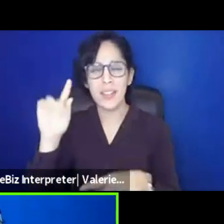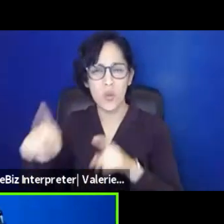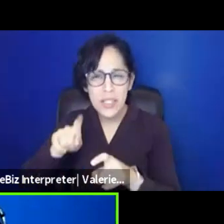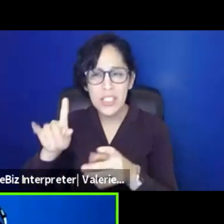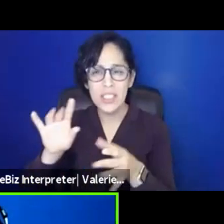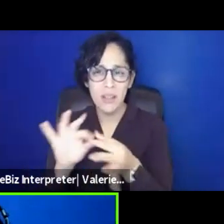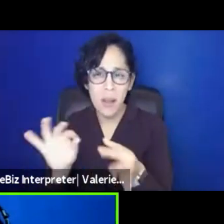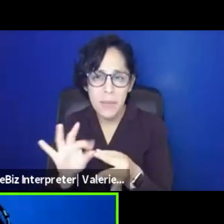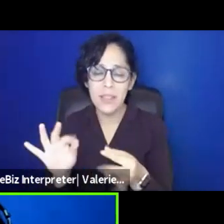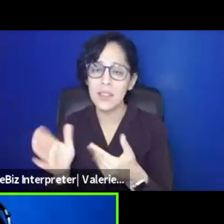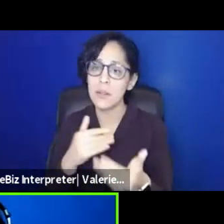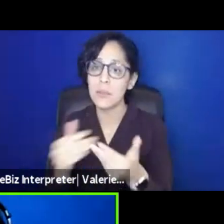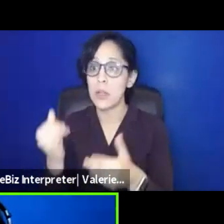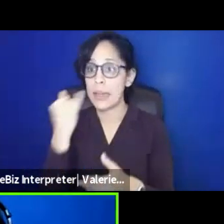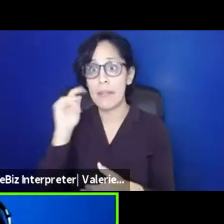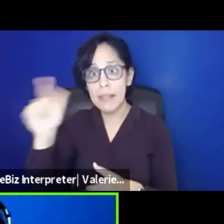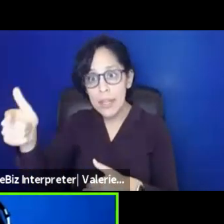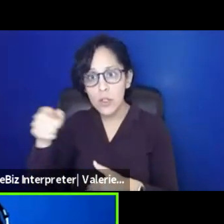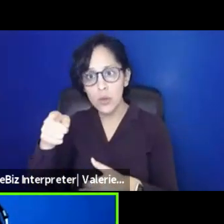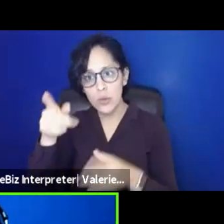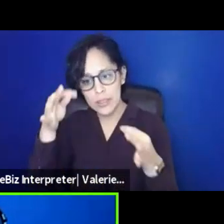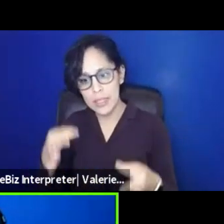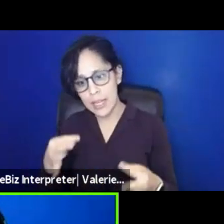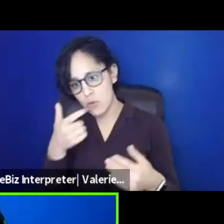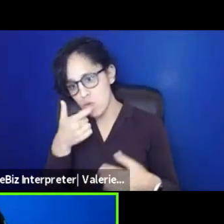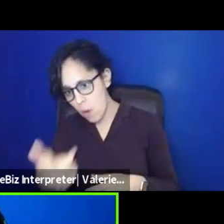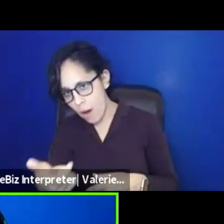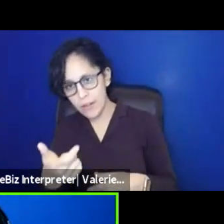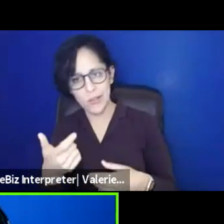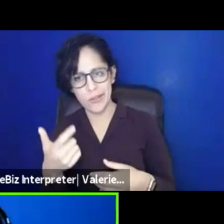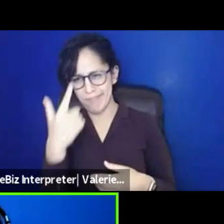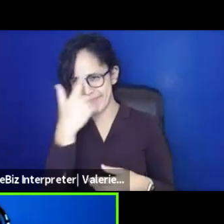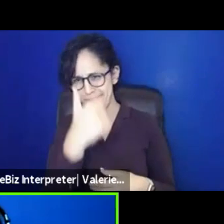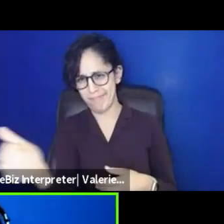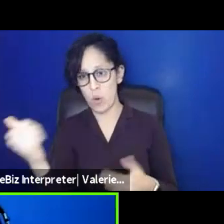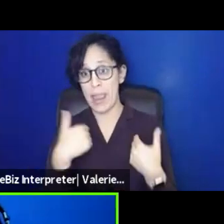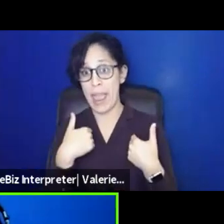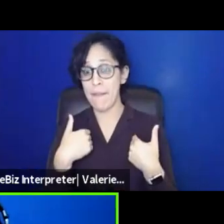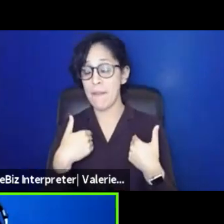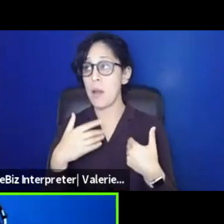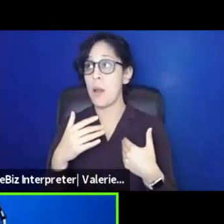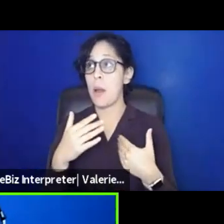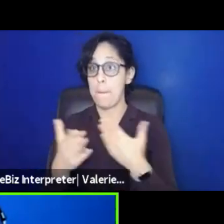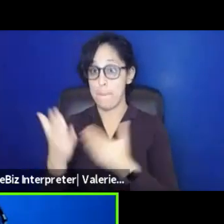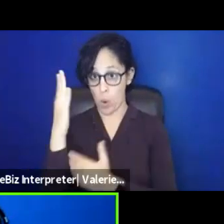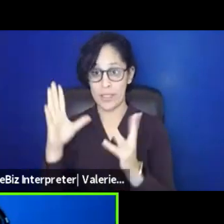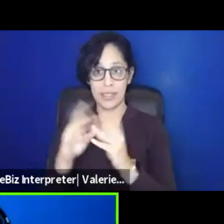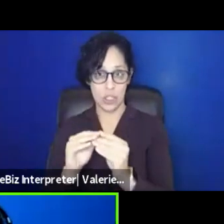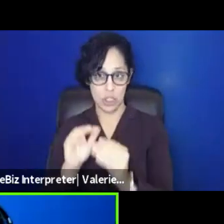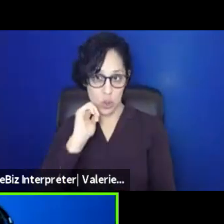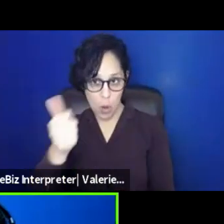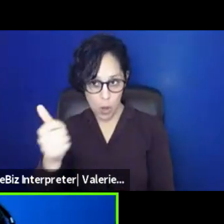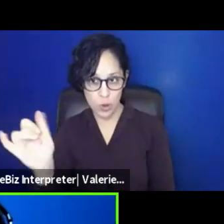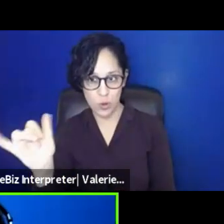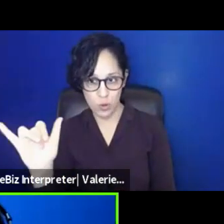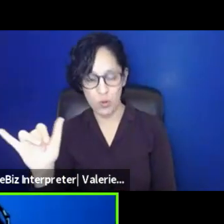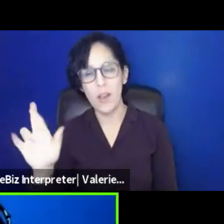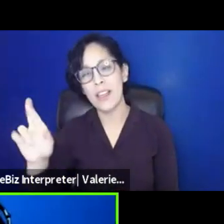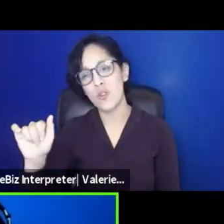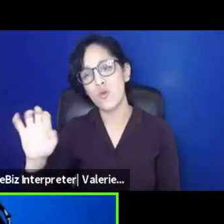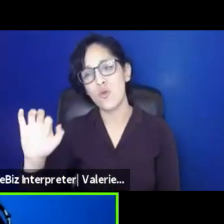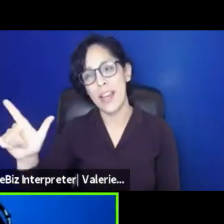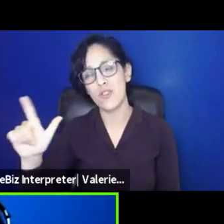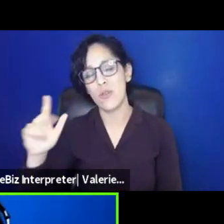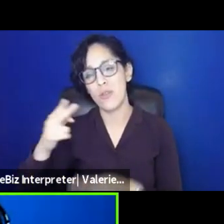if you watch this later at a later time. And there is a morning session tomorrow, uh, as Rachel likes to call it and ask me